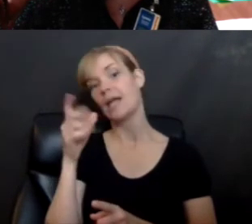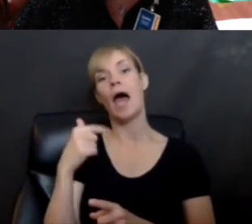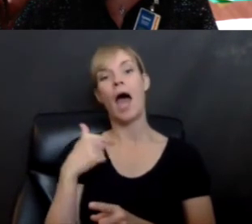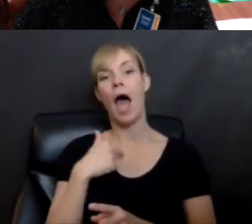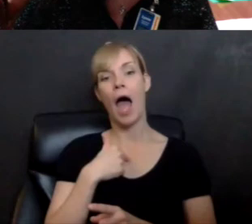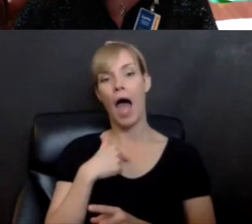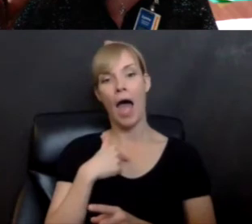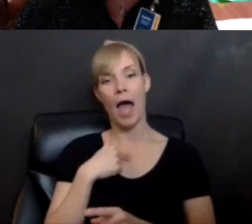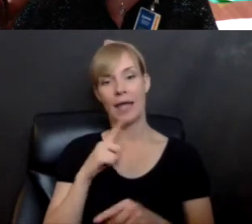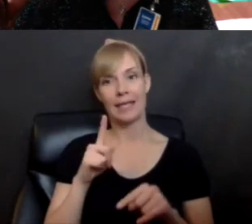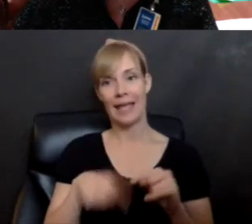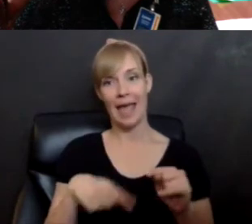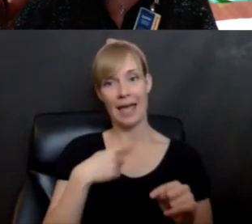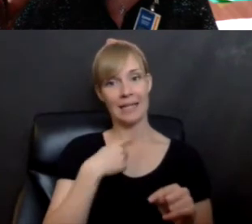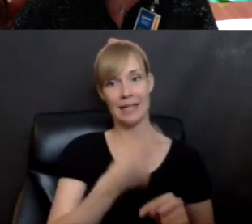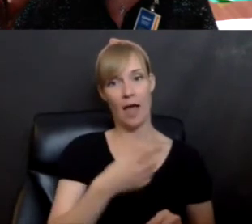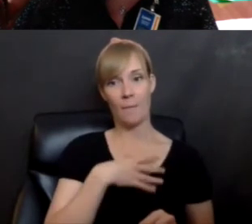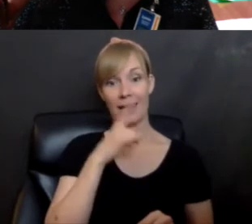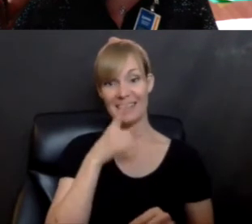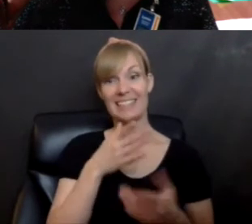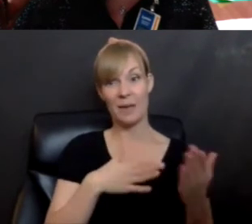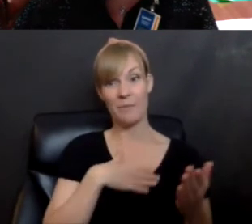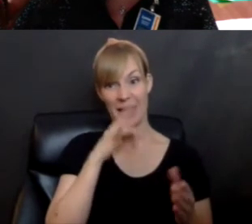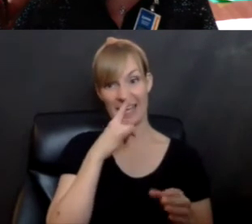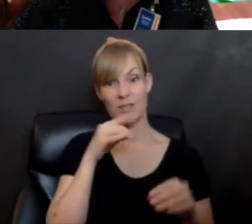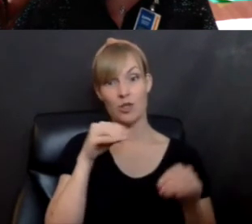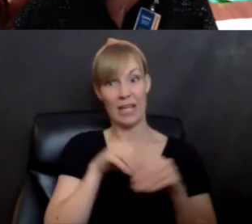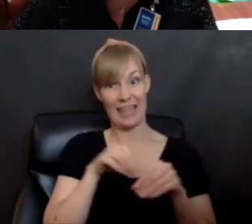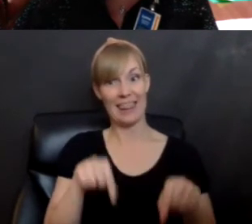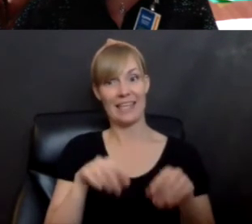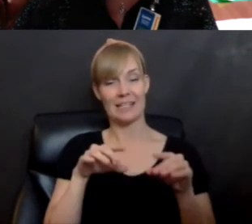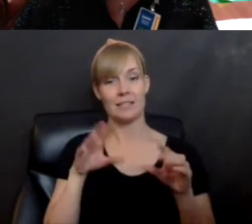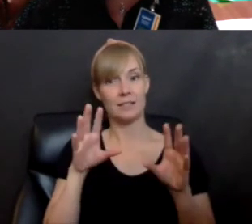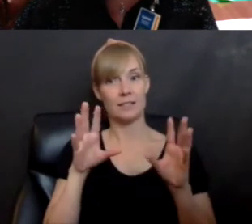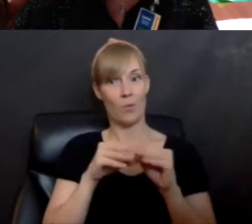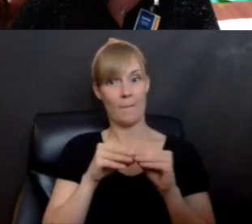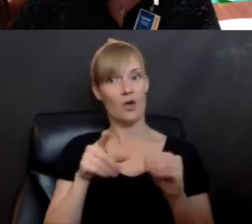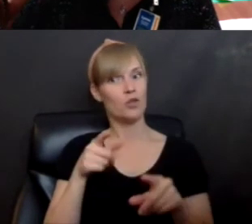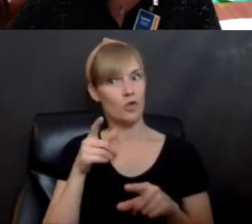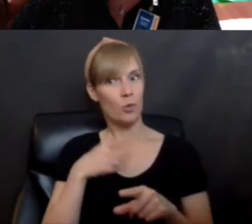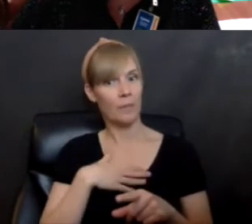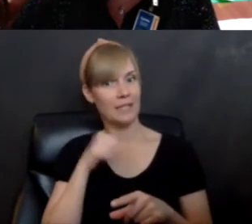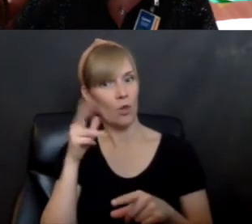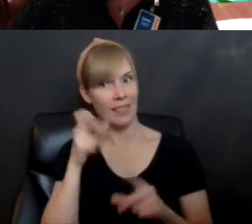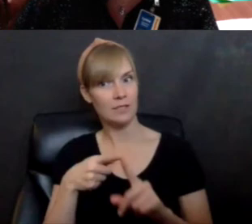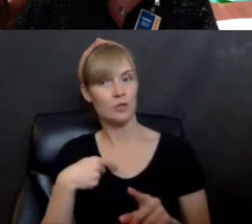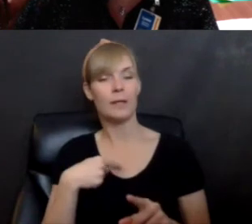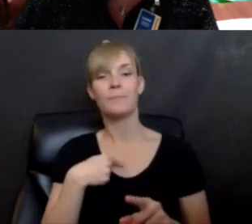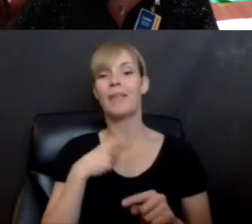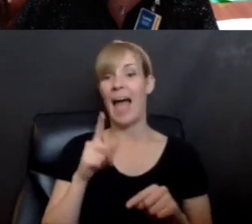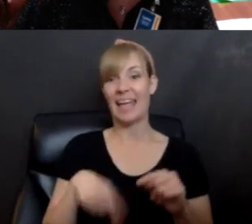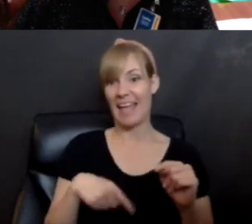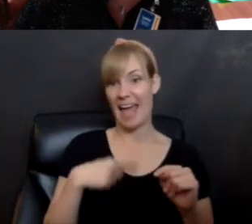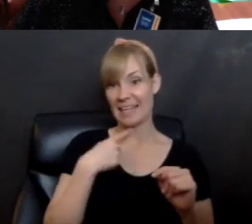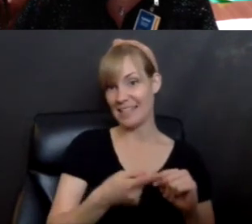tell my kids, I've got some of my kids on this webinar, so don't listen to this. I, I can't tell my kids